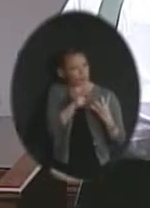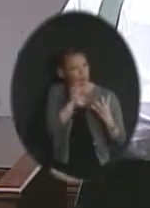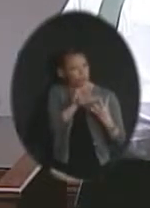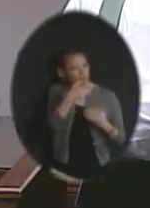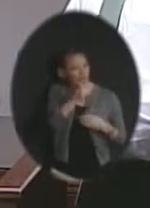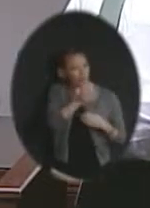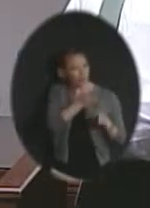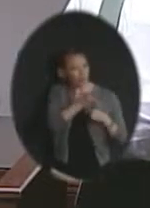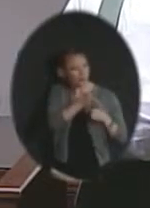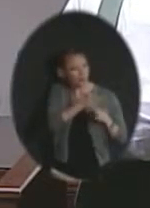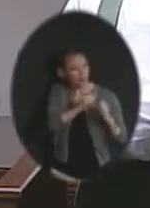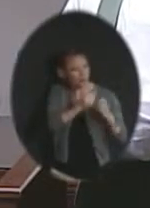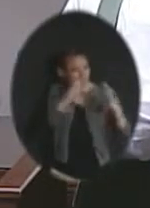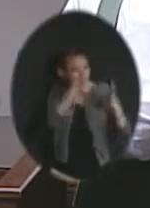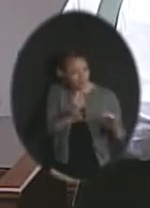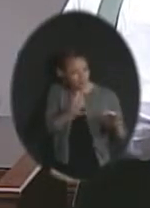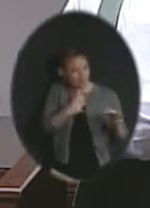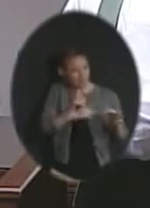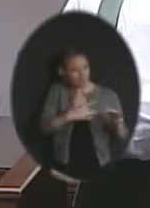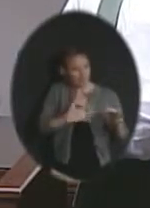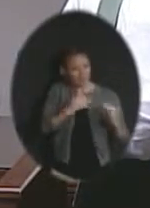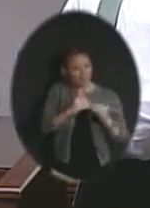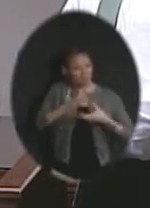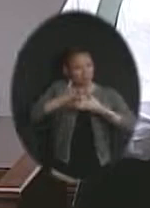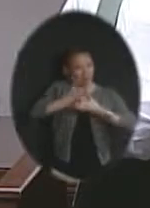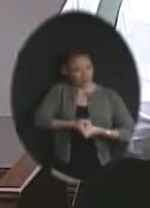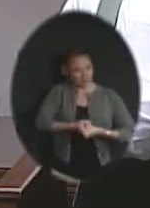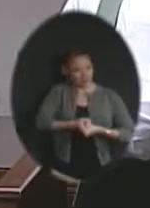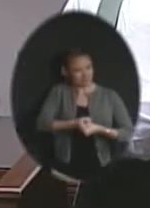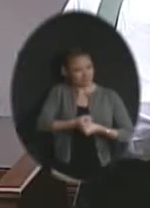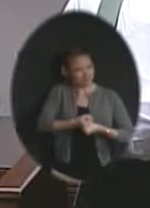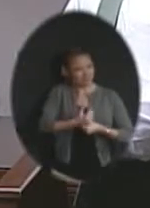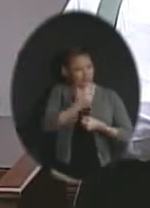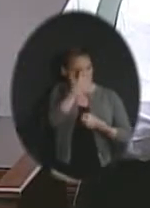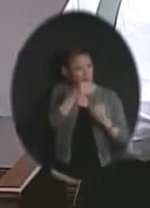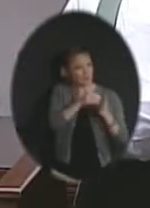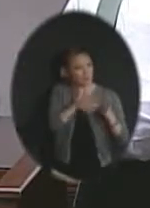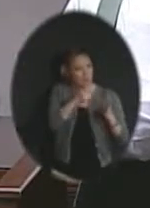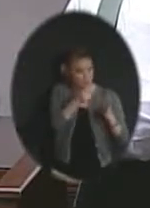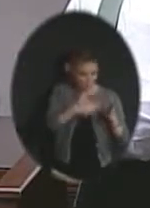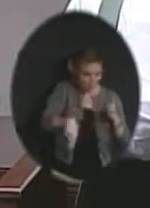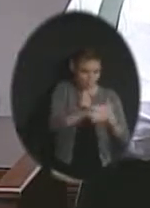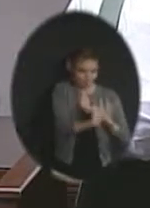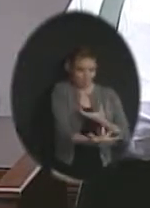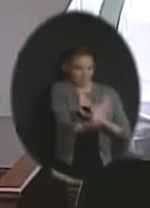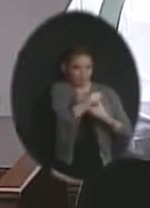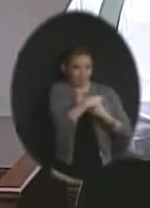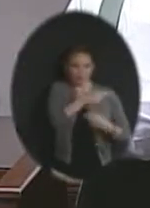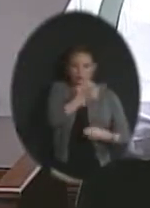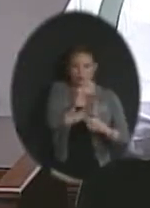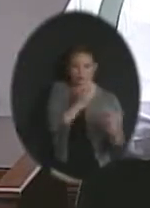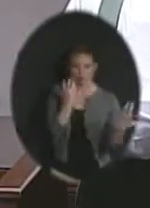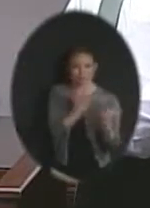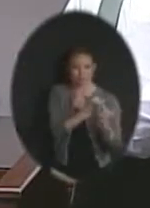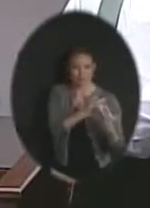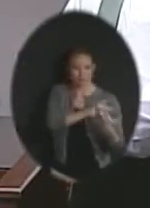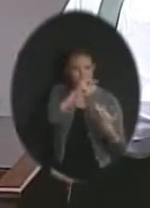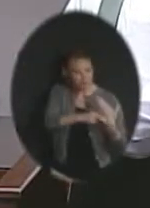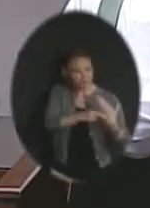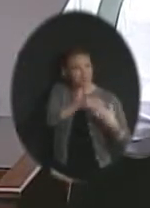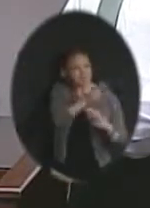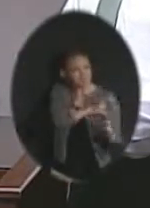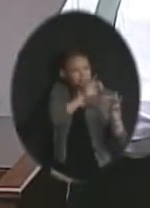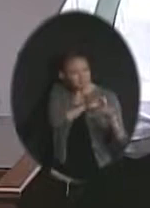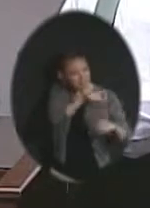school career. So I think we feel very confident, and I know we do, that the students who get in are the right students in the right place at the right